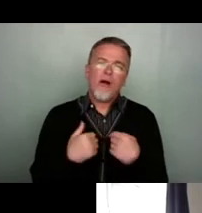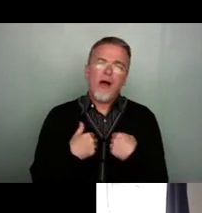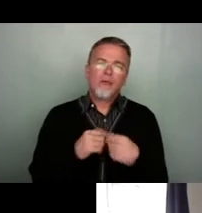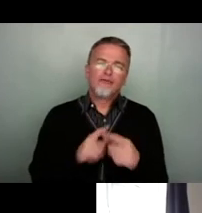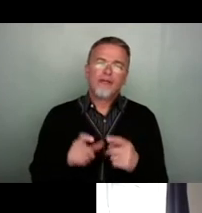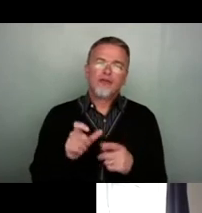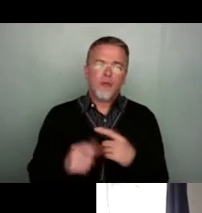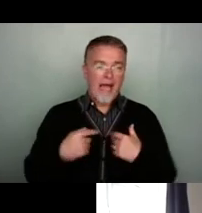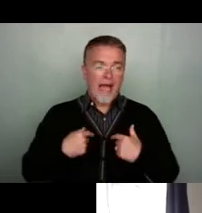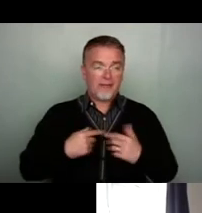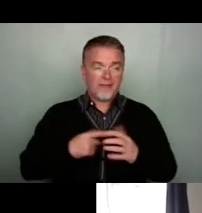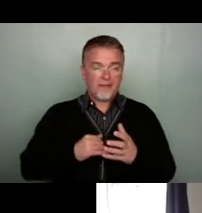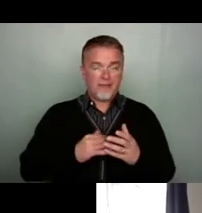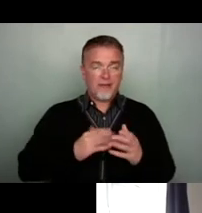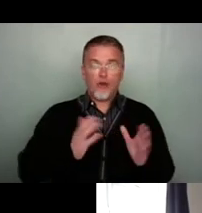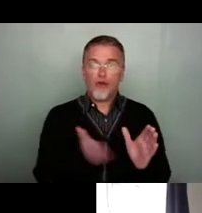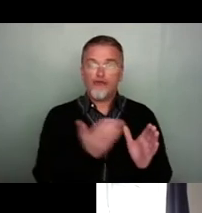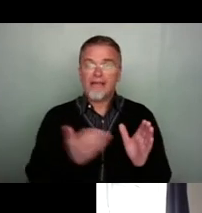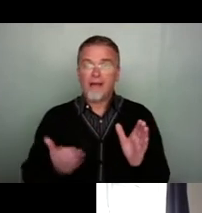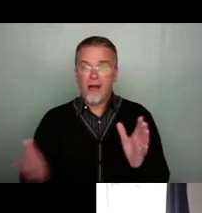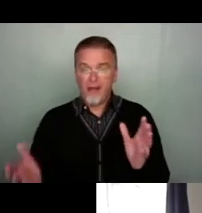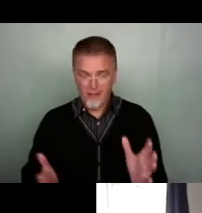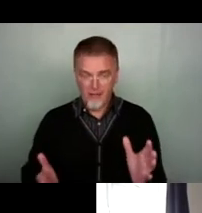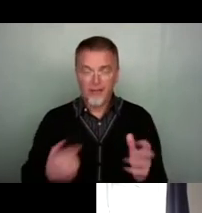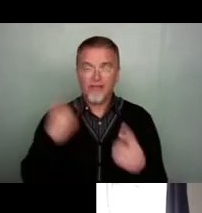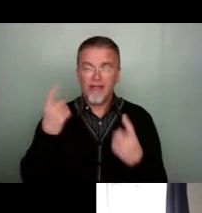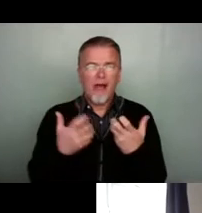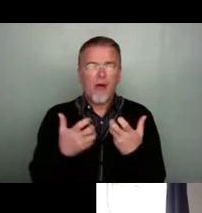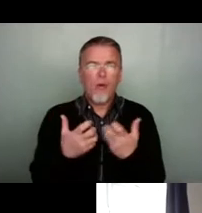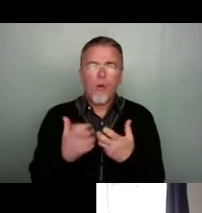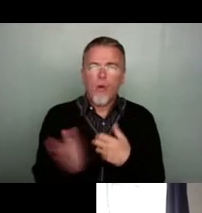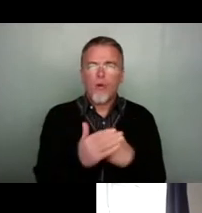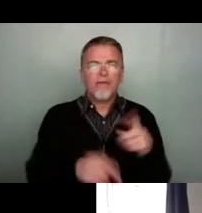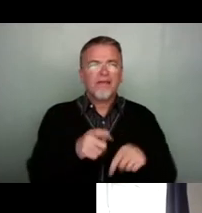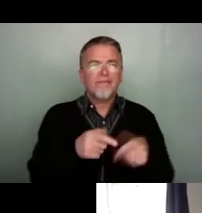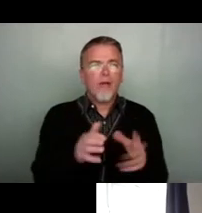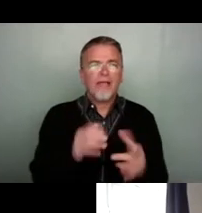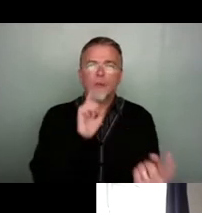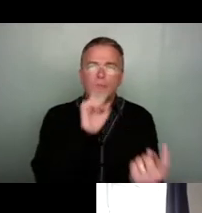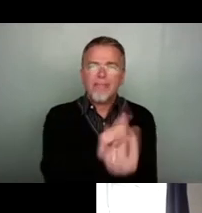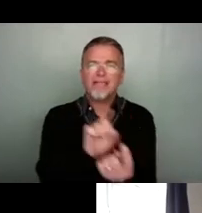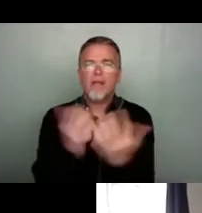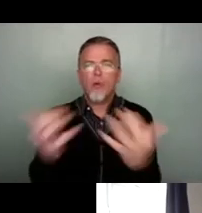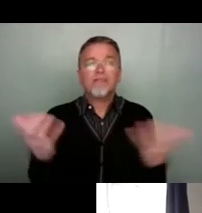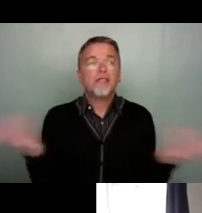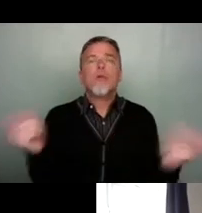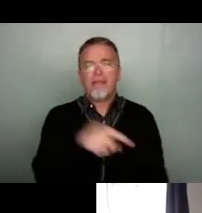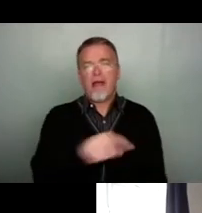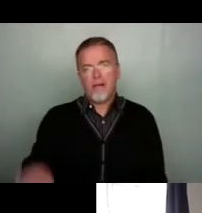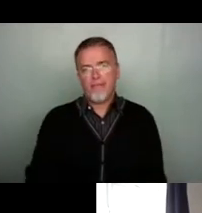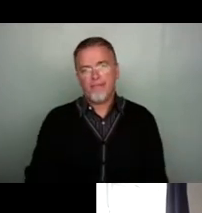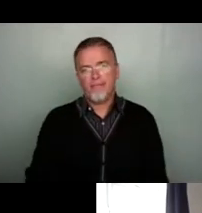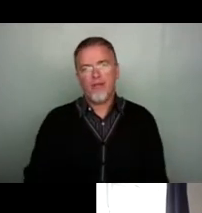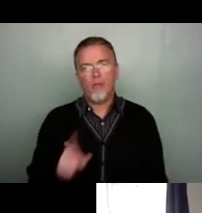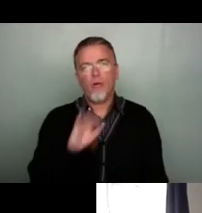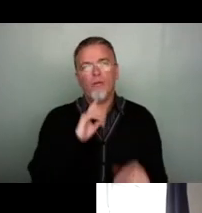as a curator is think about it, think about all the different ways that you can meet your audience where they are. And, and what would be